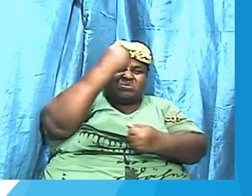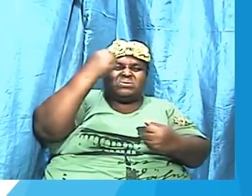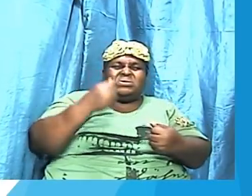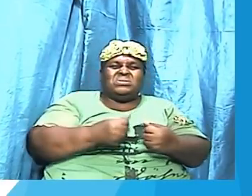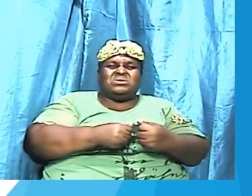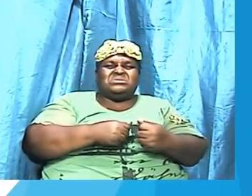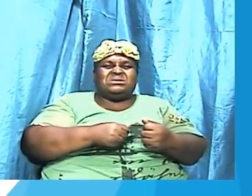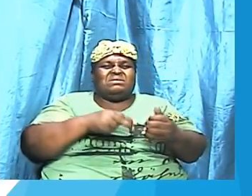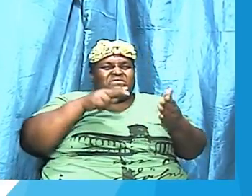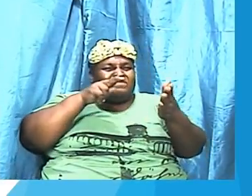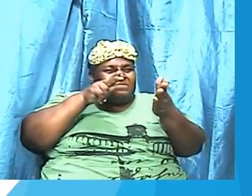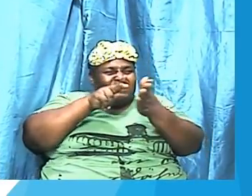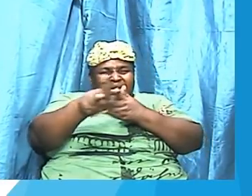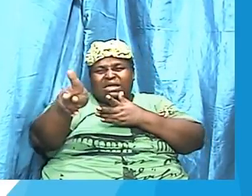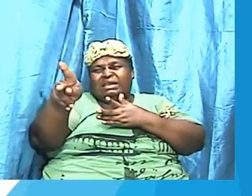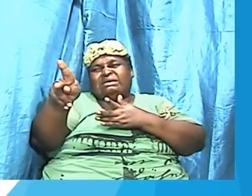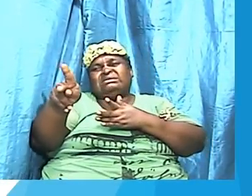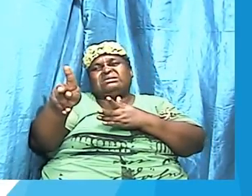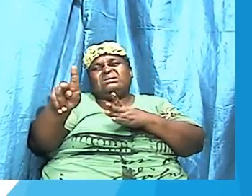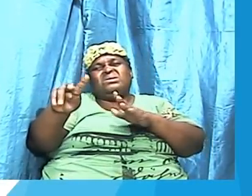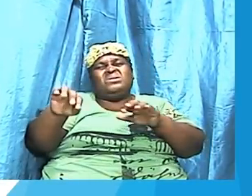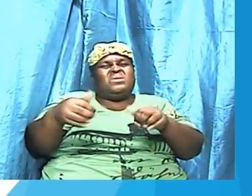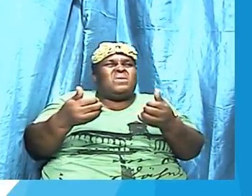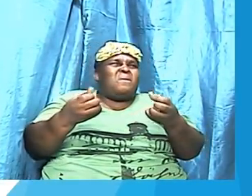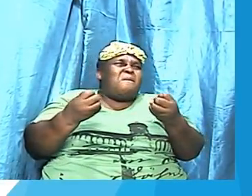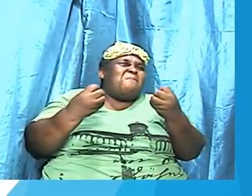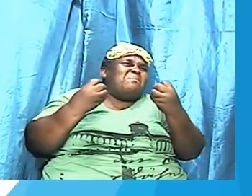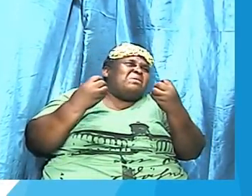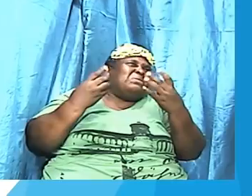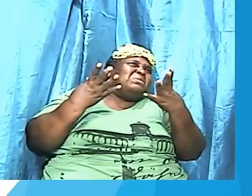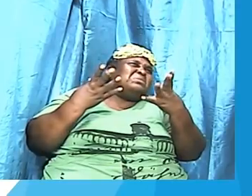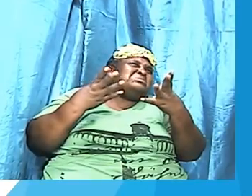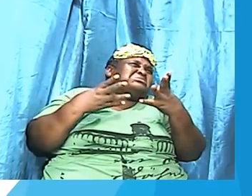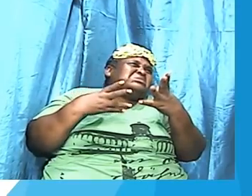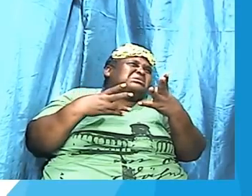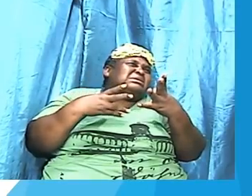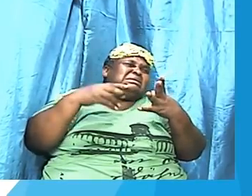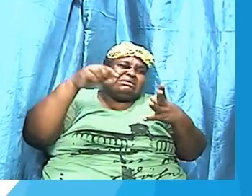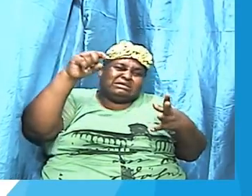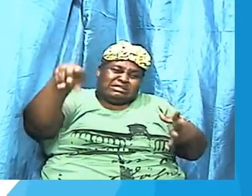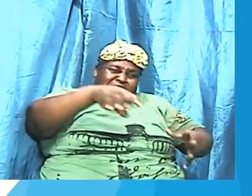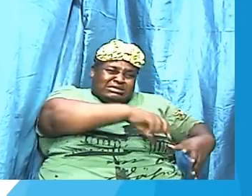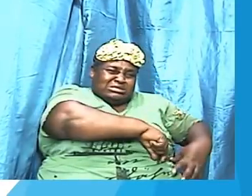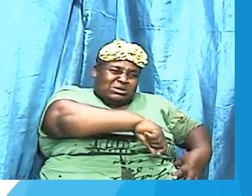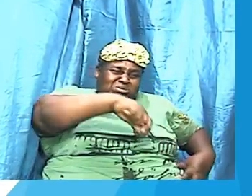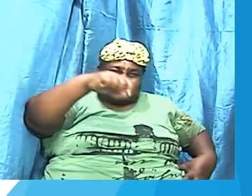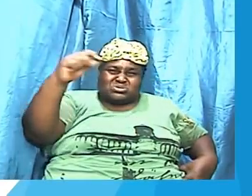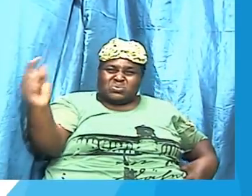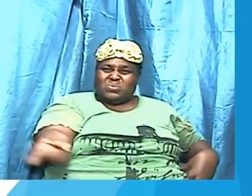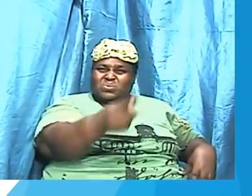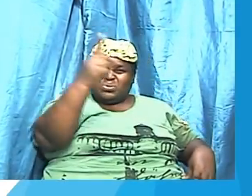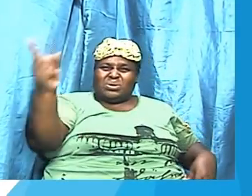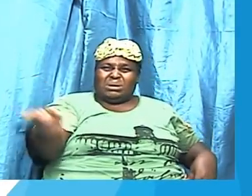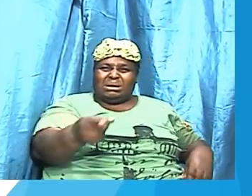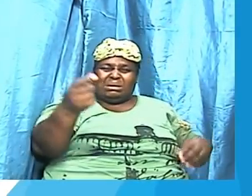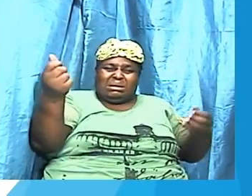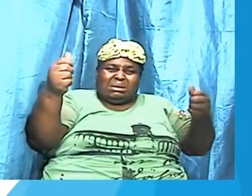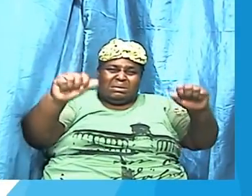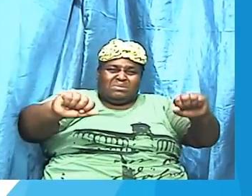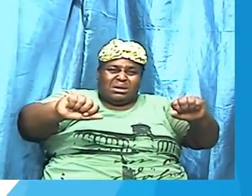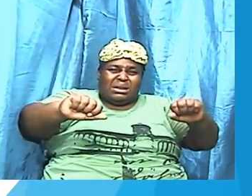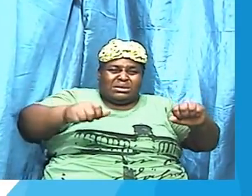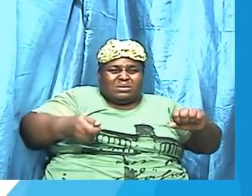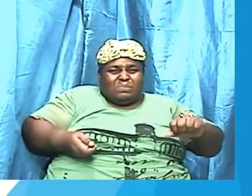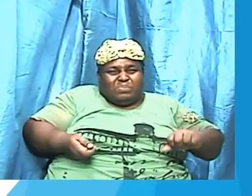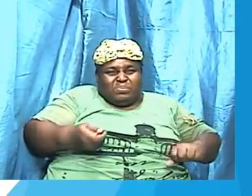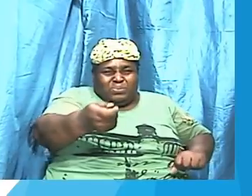how much it has this material sword the ability to turn and